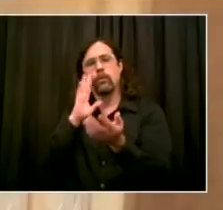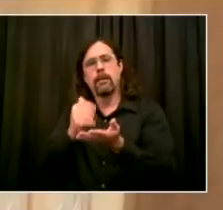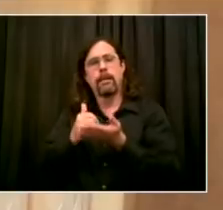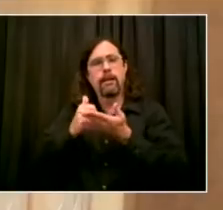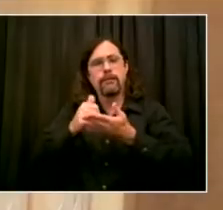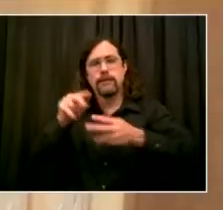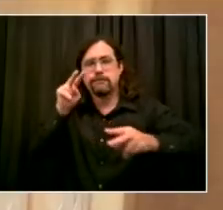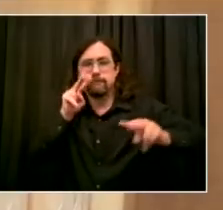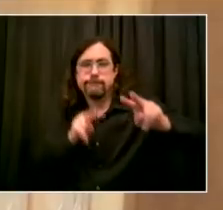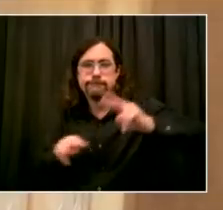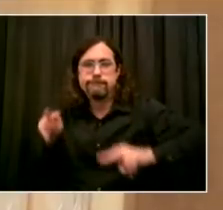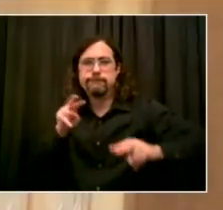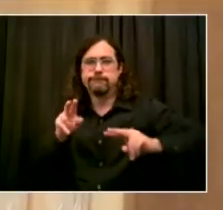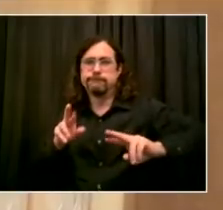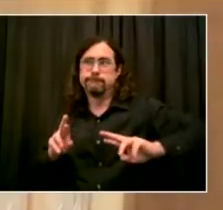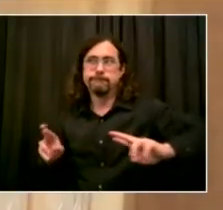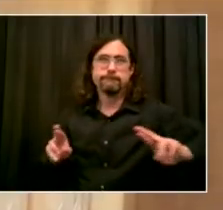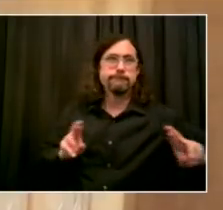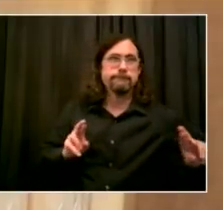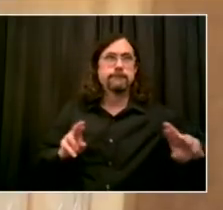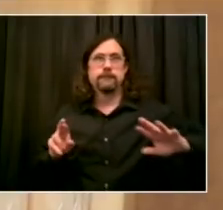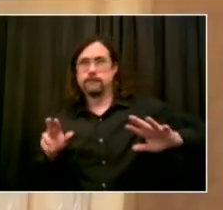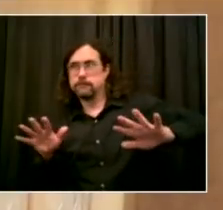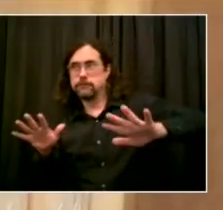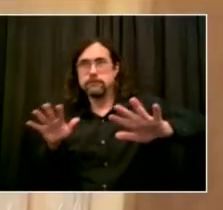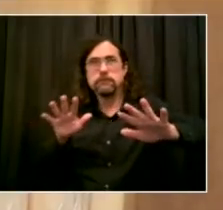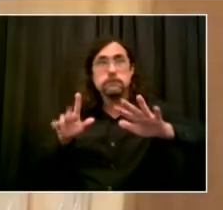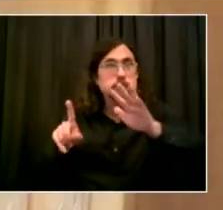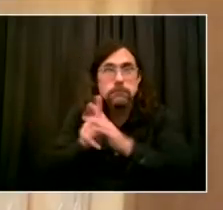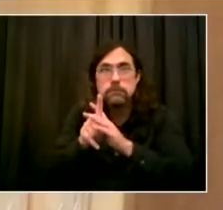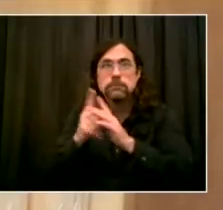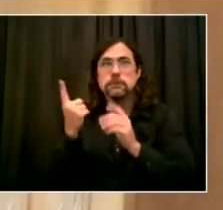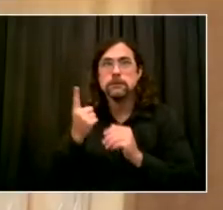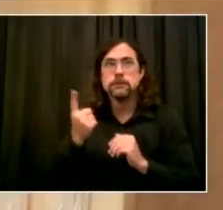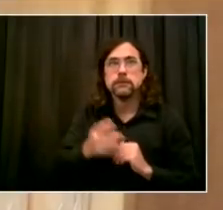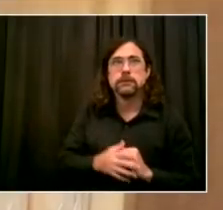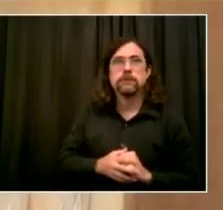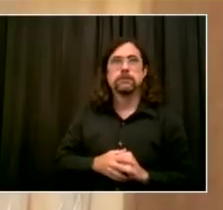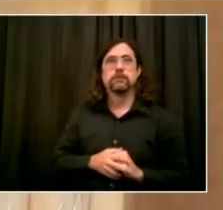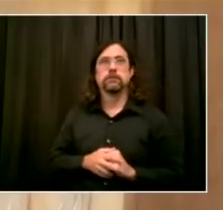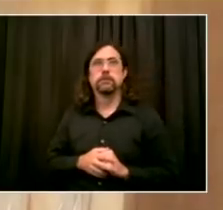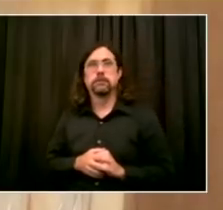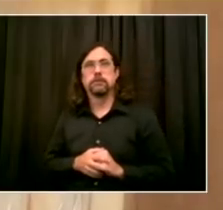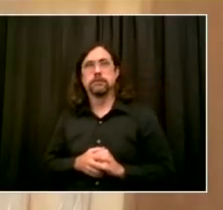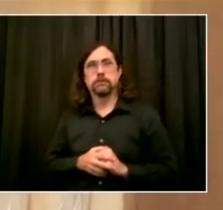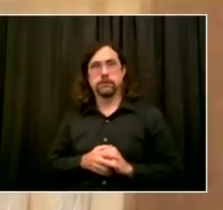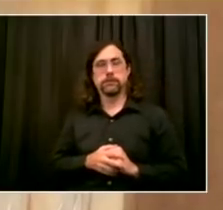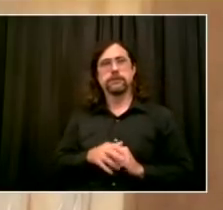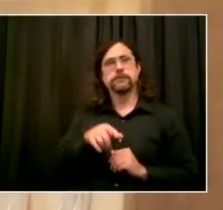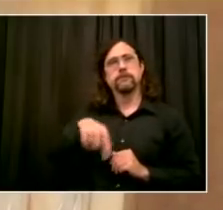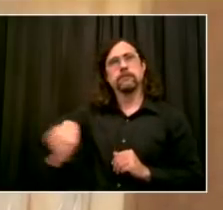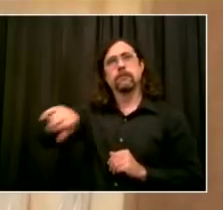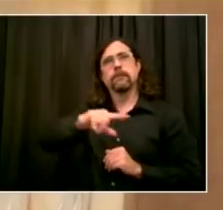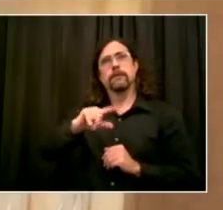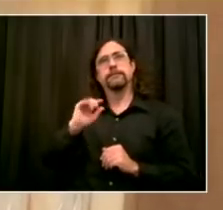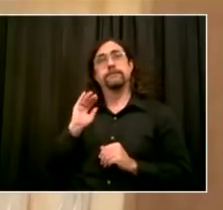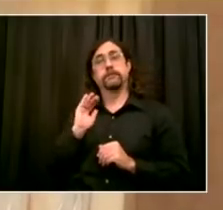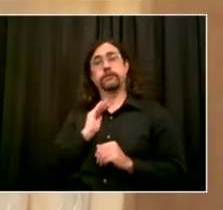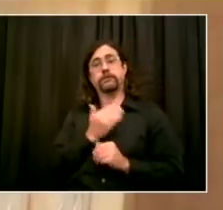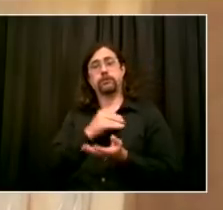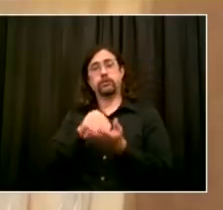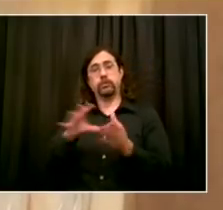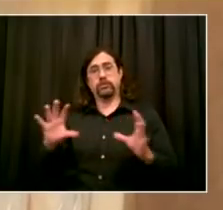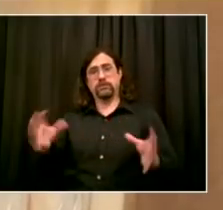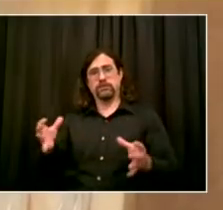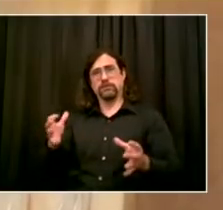make up a significant portion of our 1.1 million students in New York City, and that's why we feel such a sense of urgency to make sure that we're able to